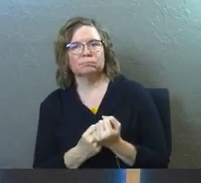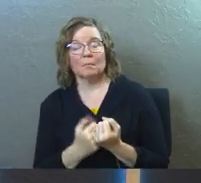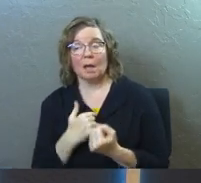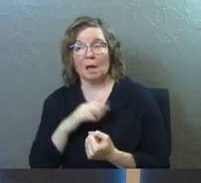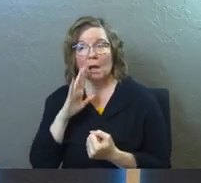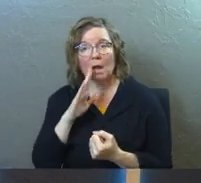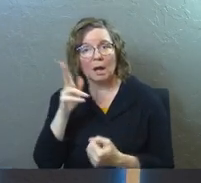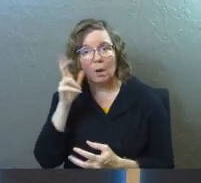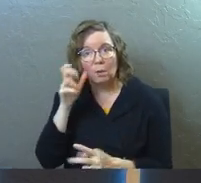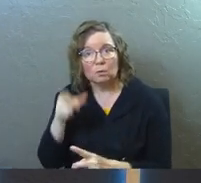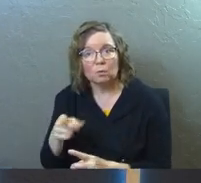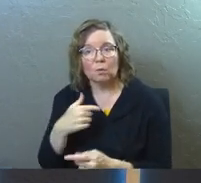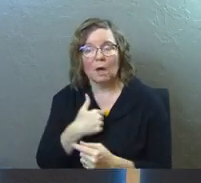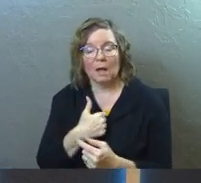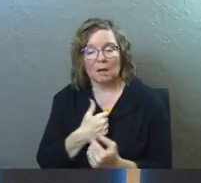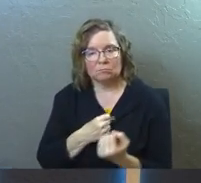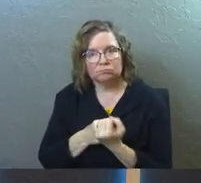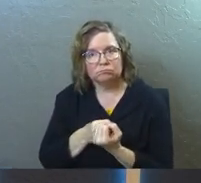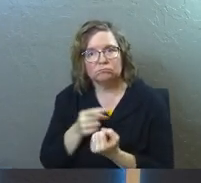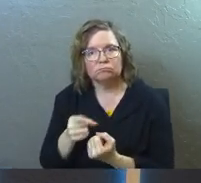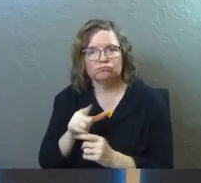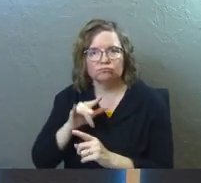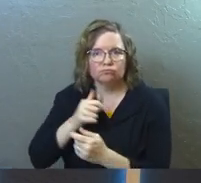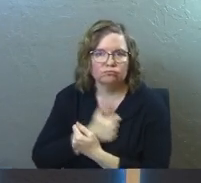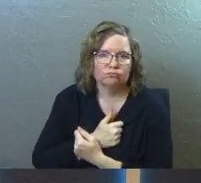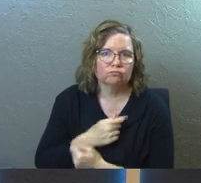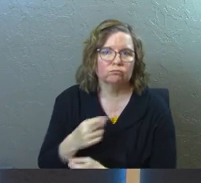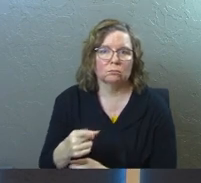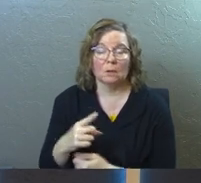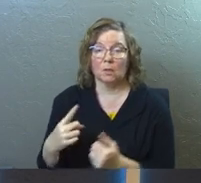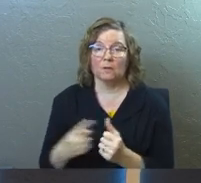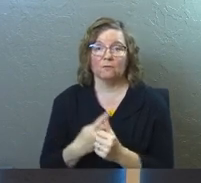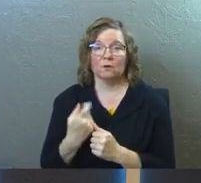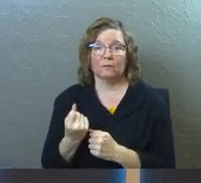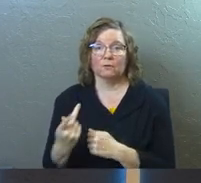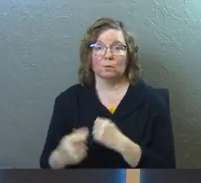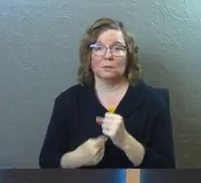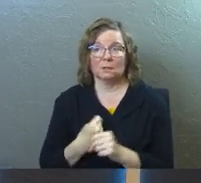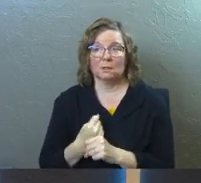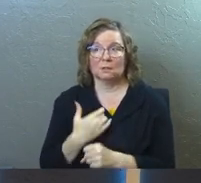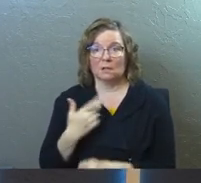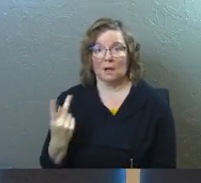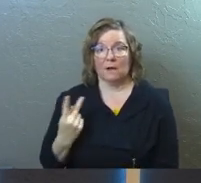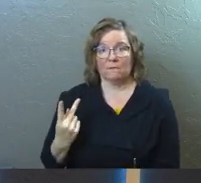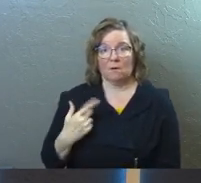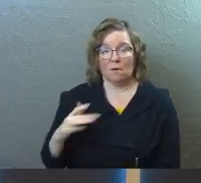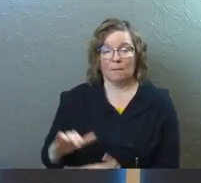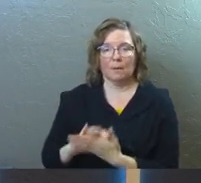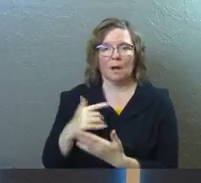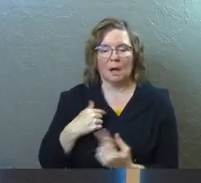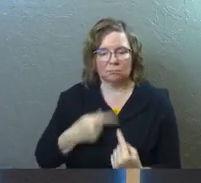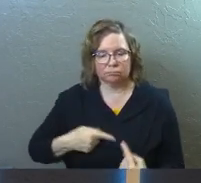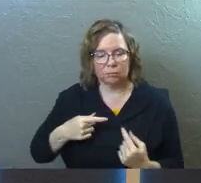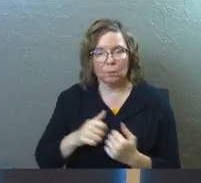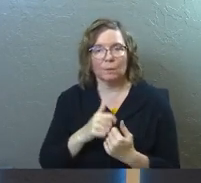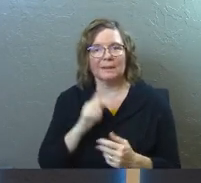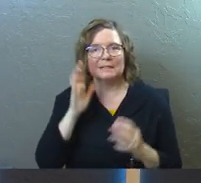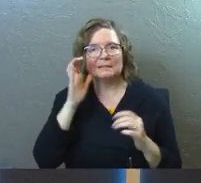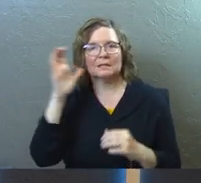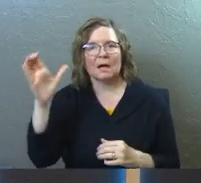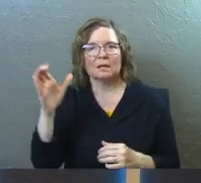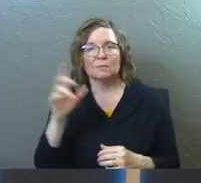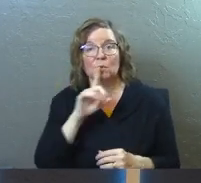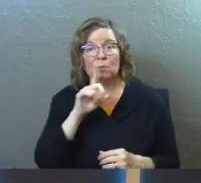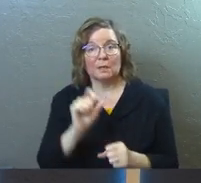And I'm going to listen to you and I'm going to be there for you. In the first few years of our marriage, I struggled with this